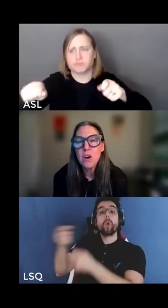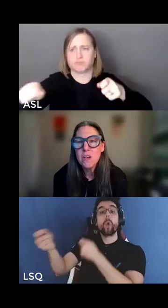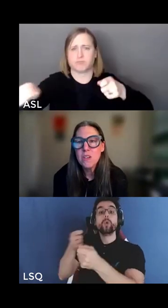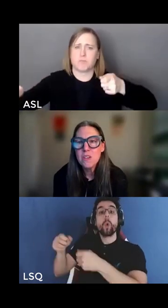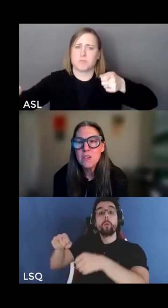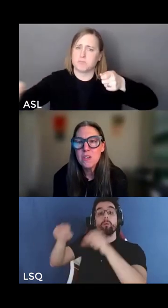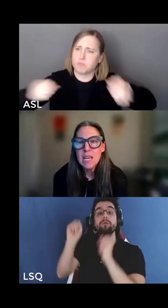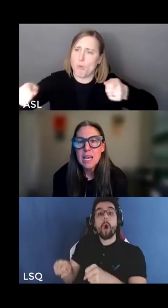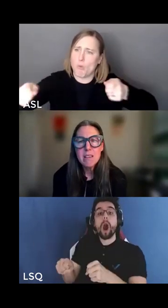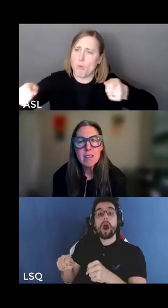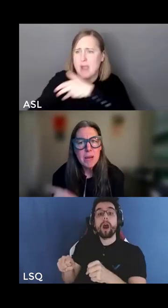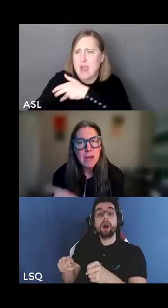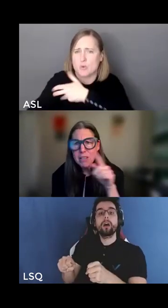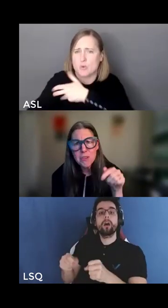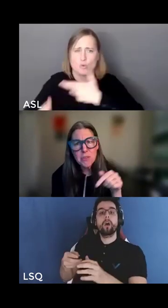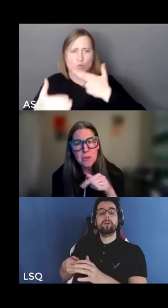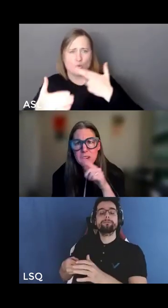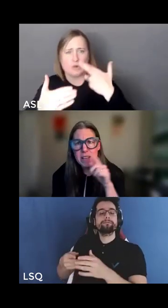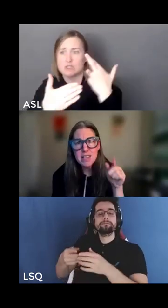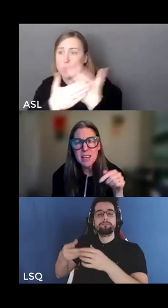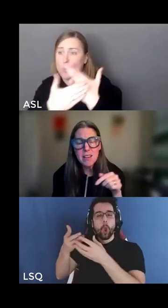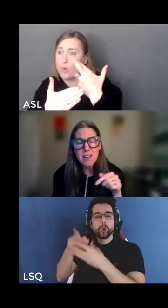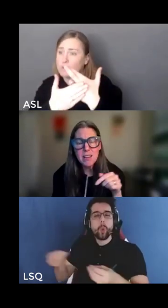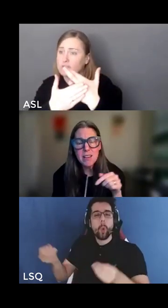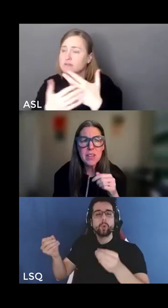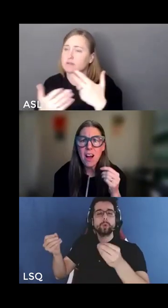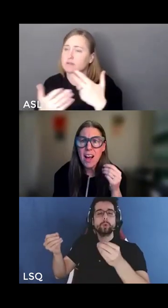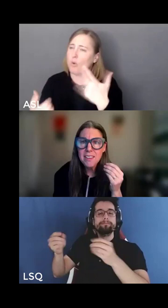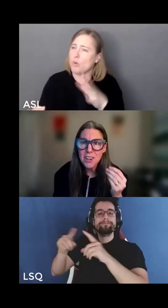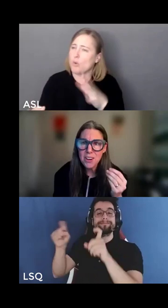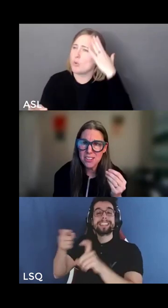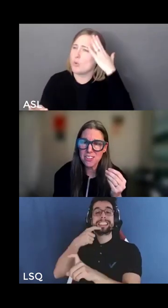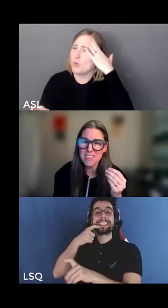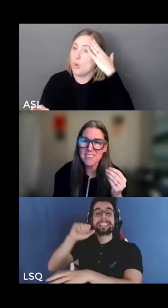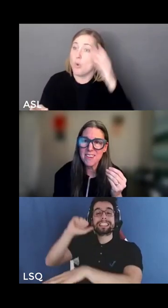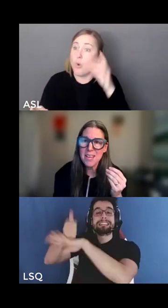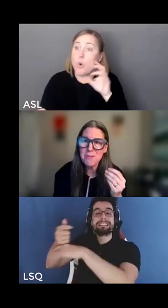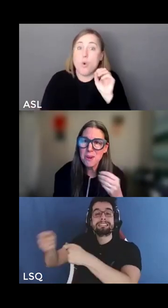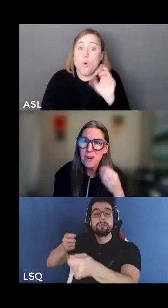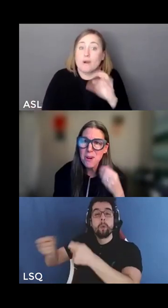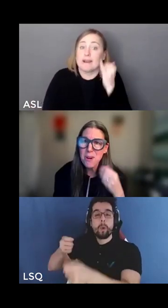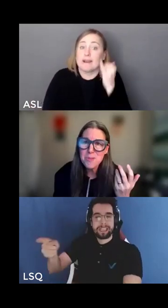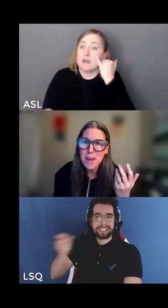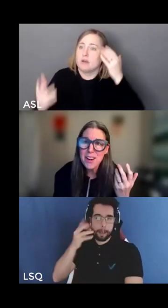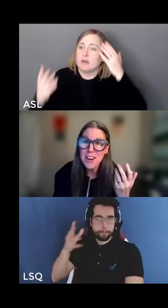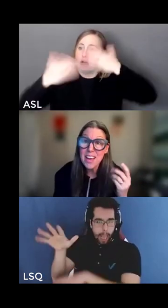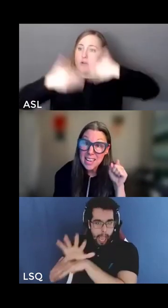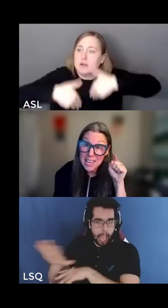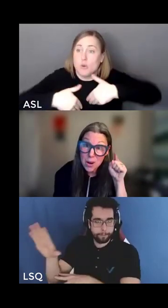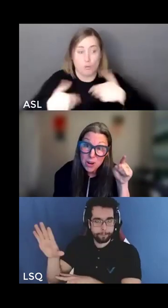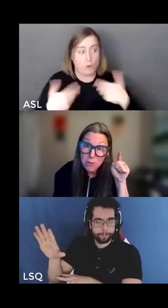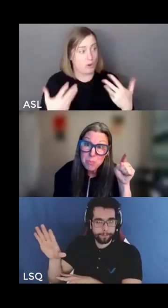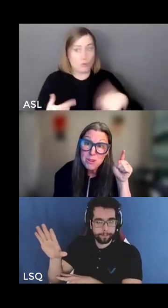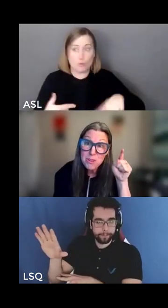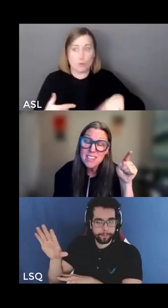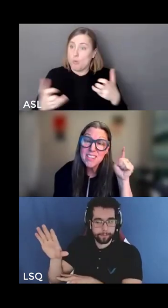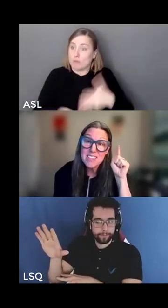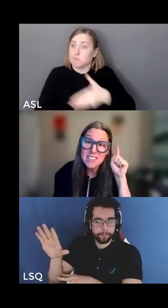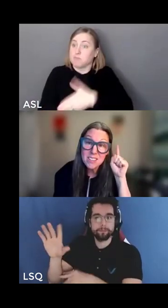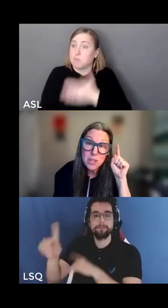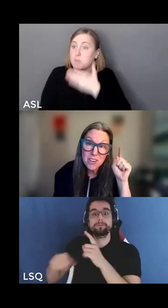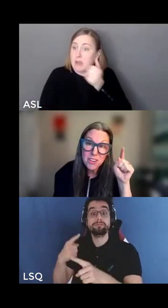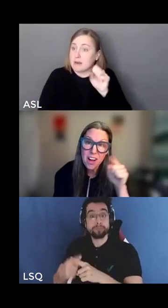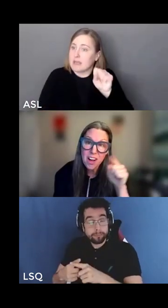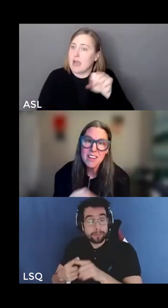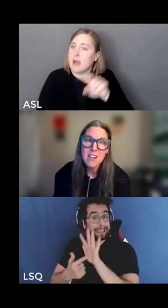we're conscious and especially for those of us in health and health care unconscious right we're all here to do better and yet we are reproducing